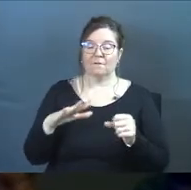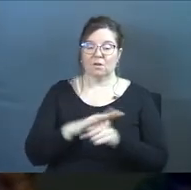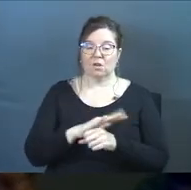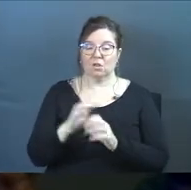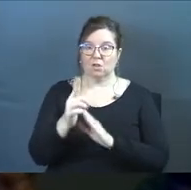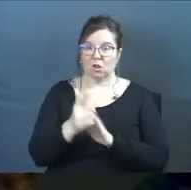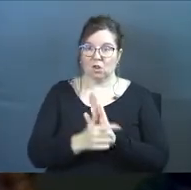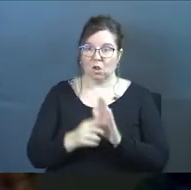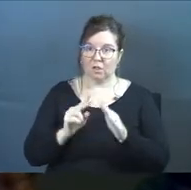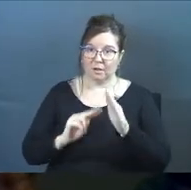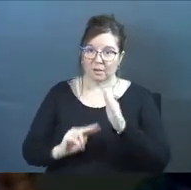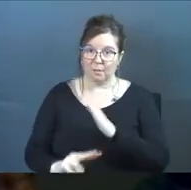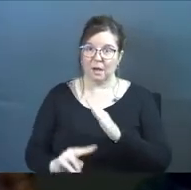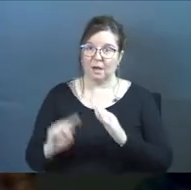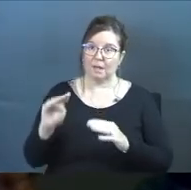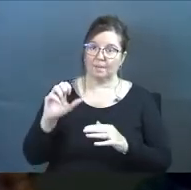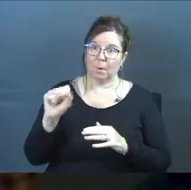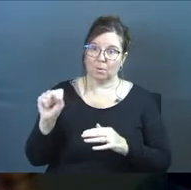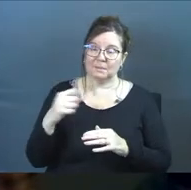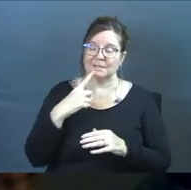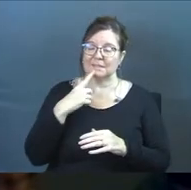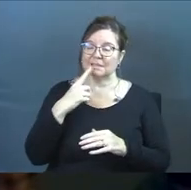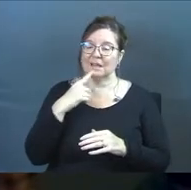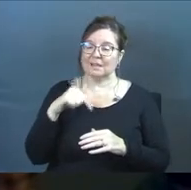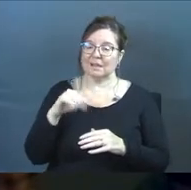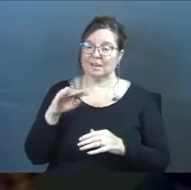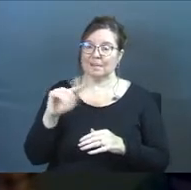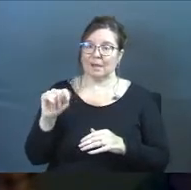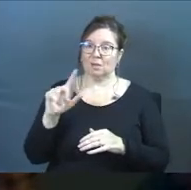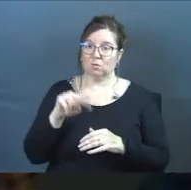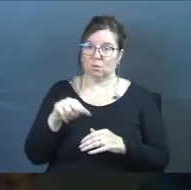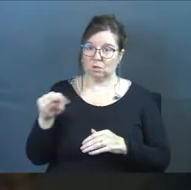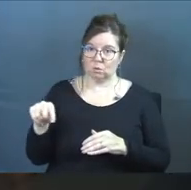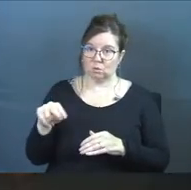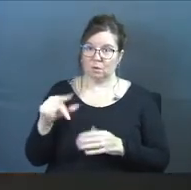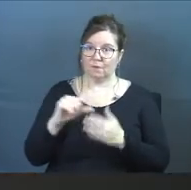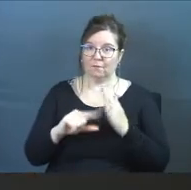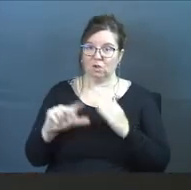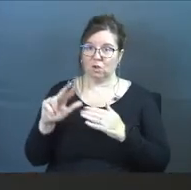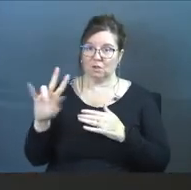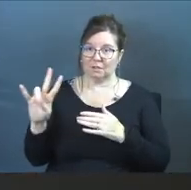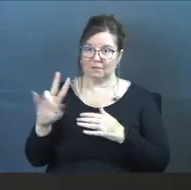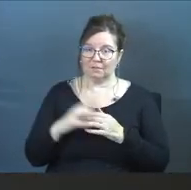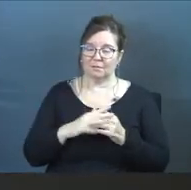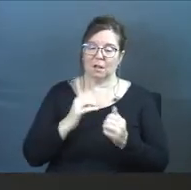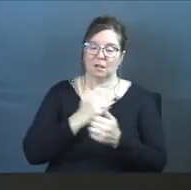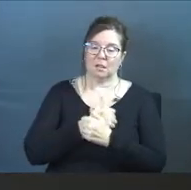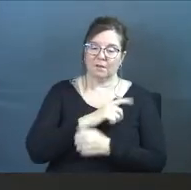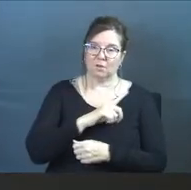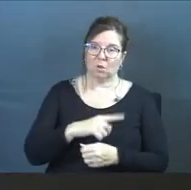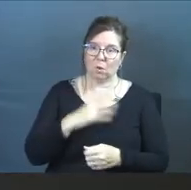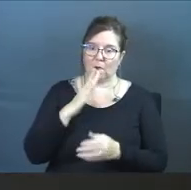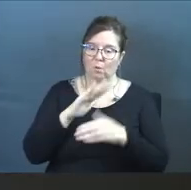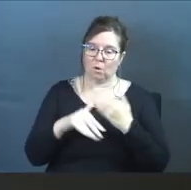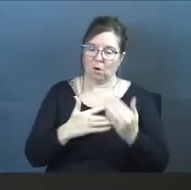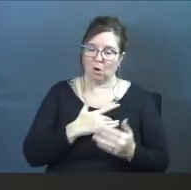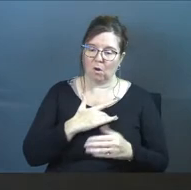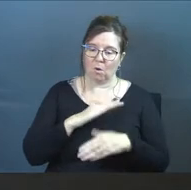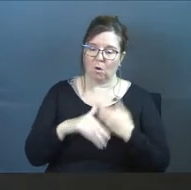say to fulfill the law of the prophets and of Moses, he says this in Matthew 22, verse 37, Love the Lord your God with